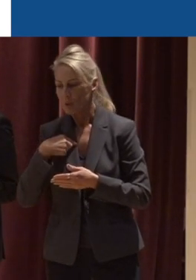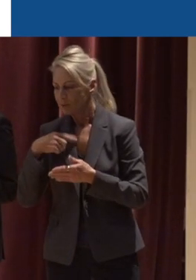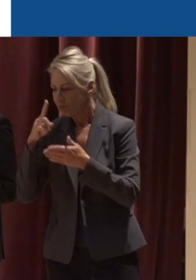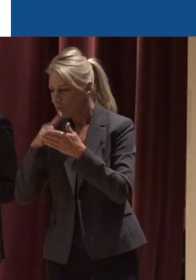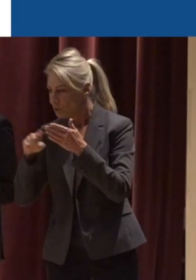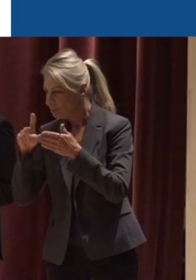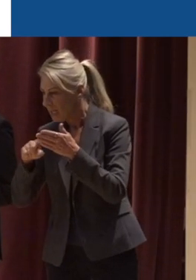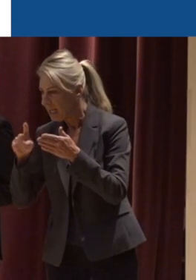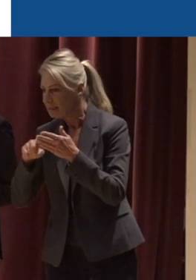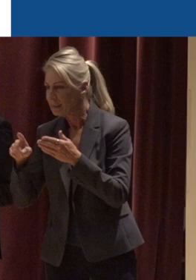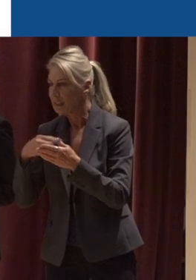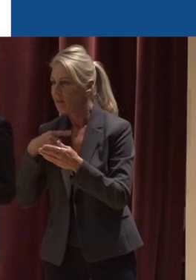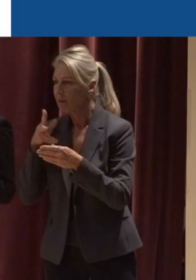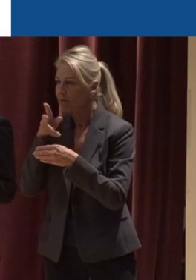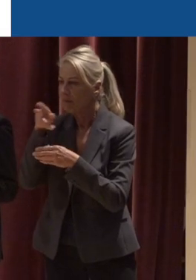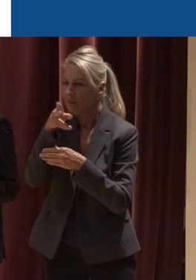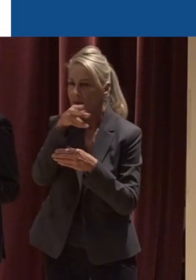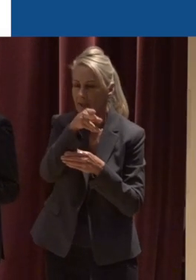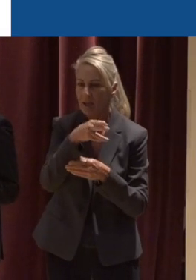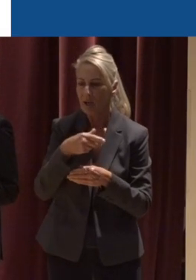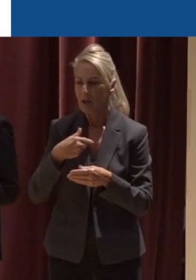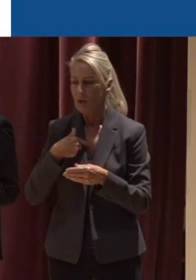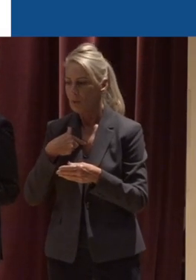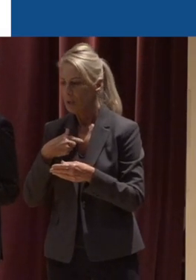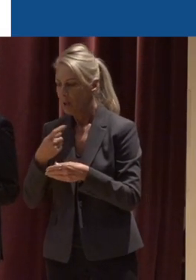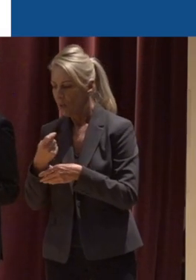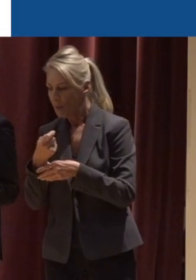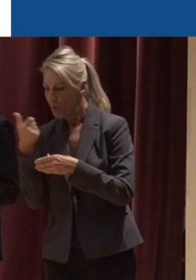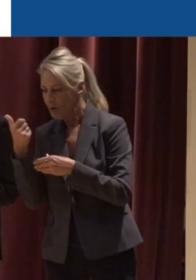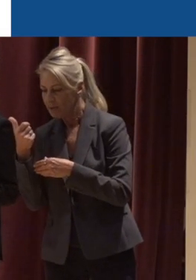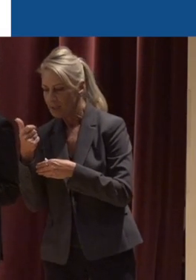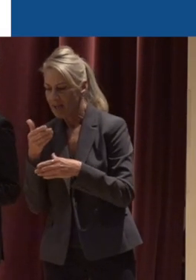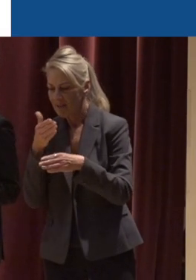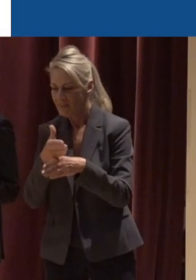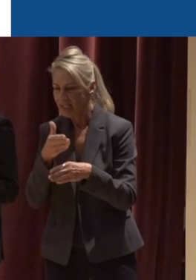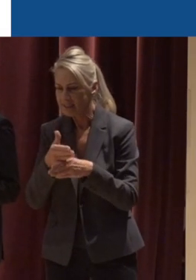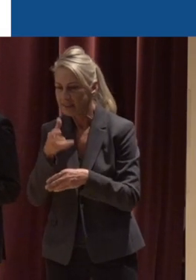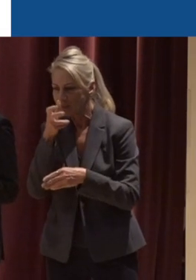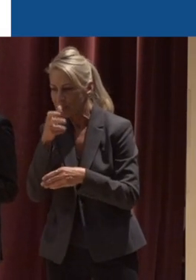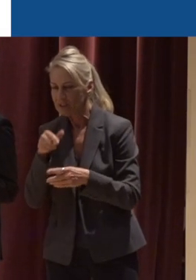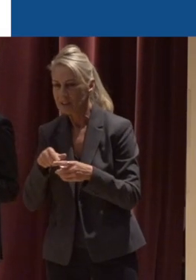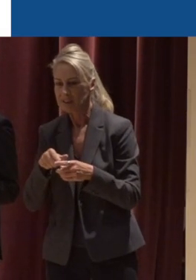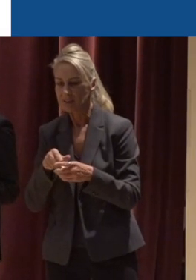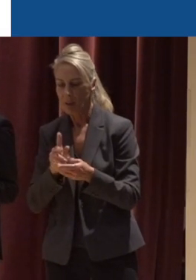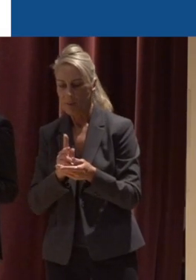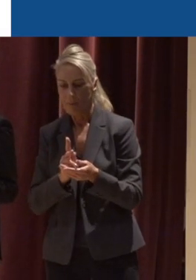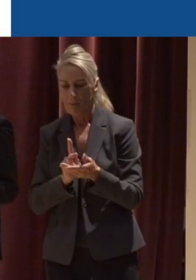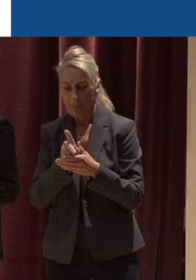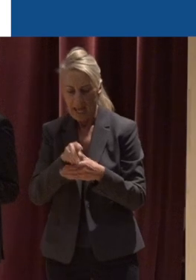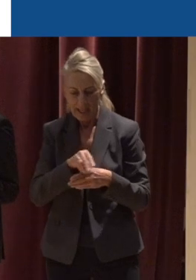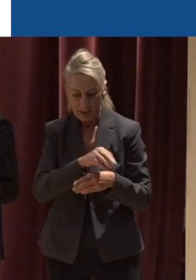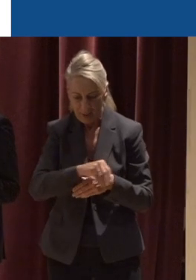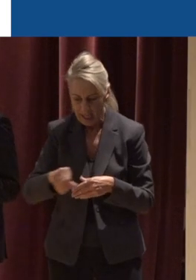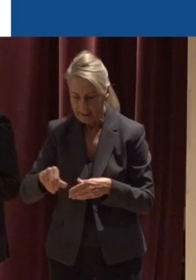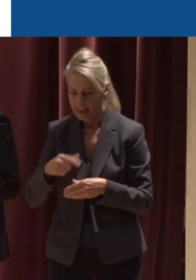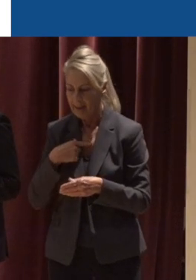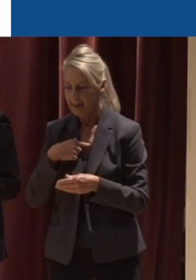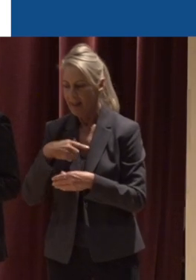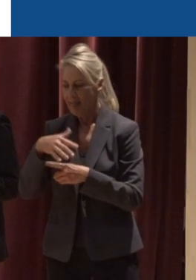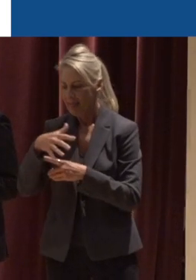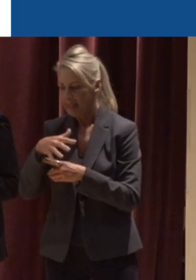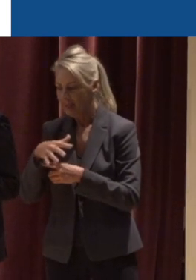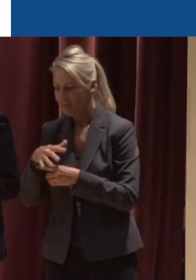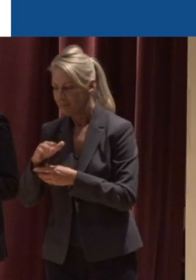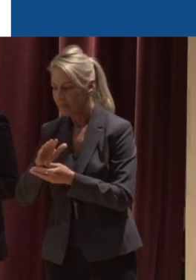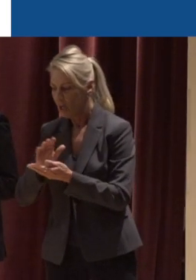vegetation We're weeding Doing invasive species removal Sediment removal Planting Garbage and leaf collection Repair and